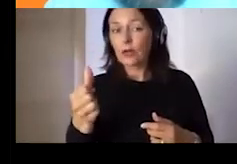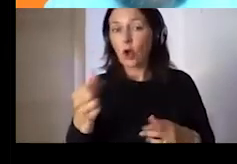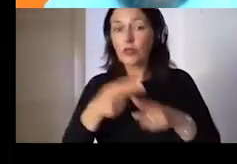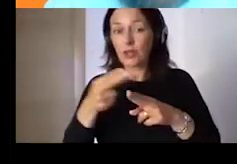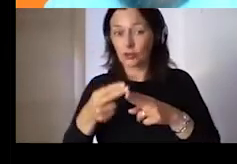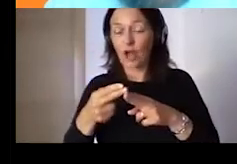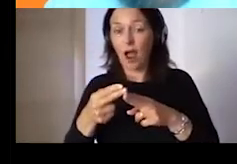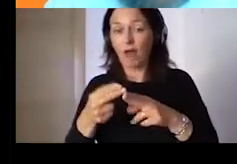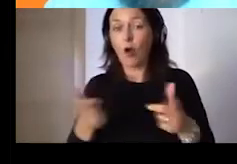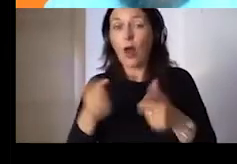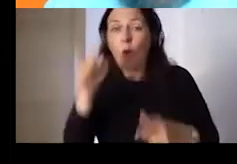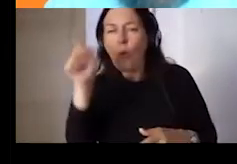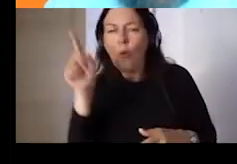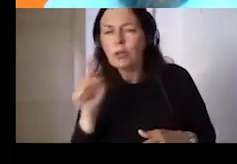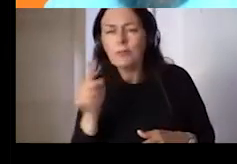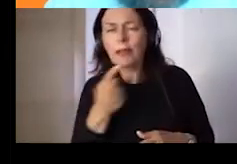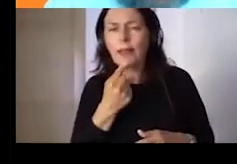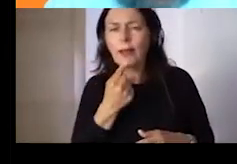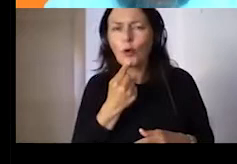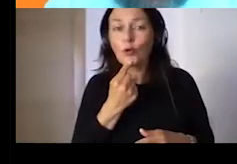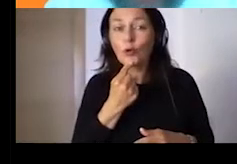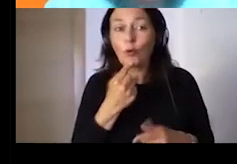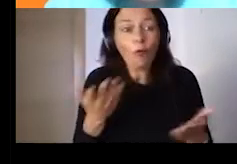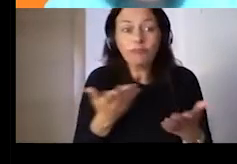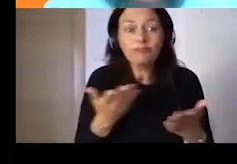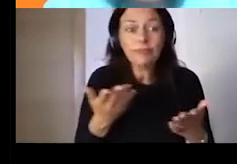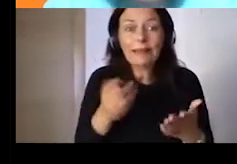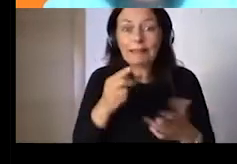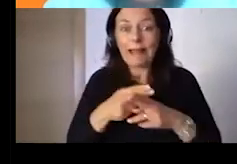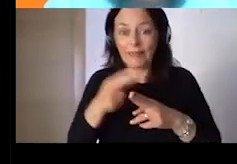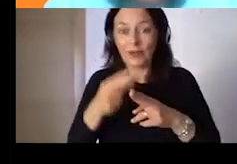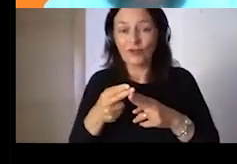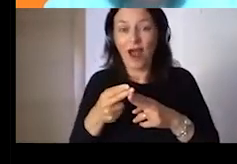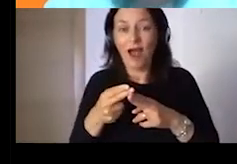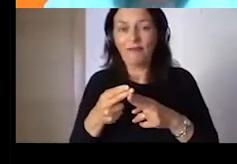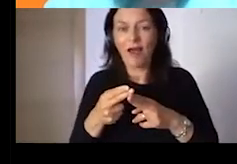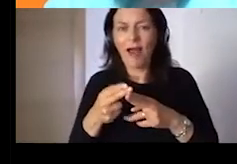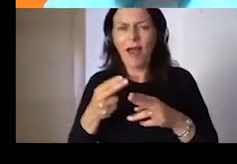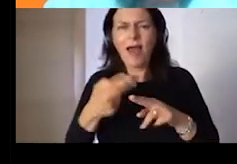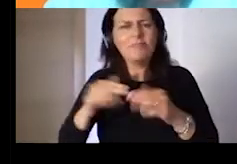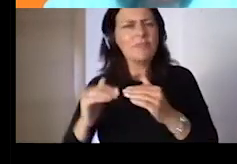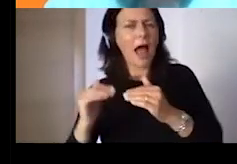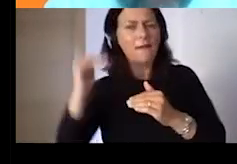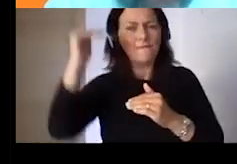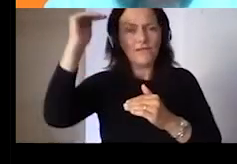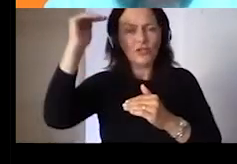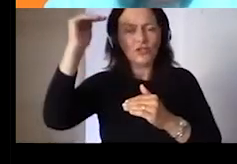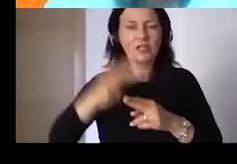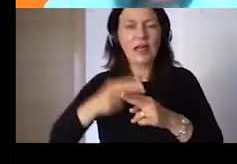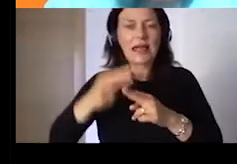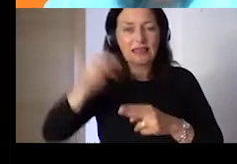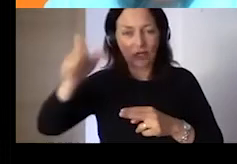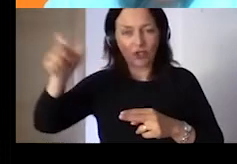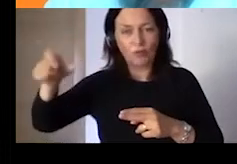I will give you a couple of minutes,